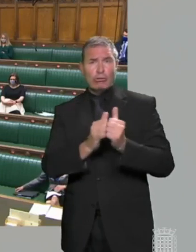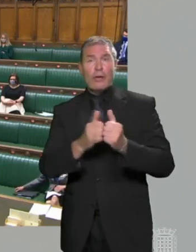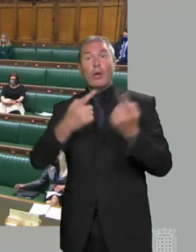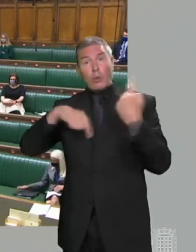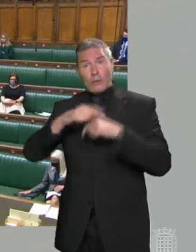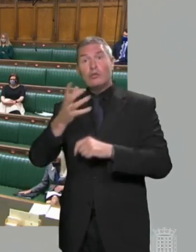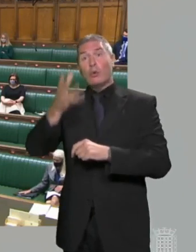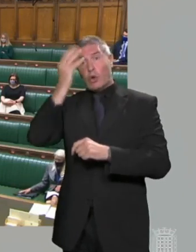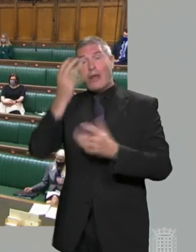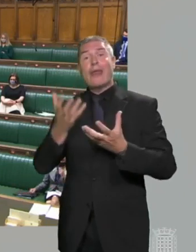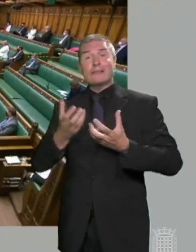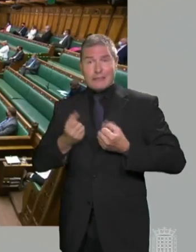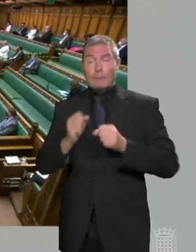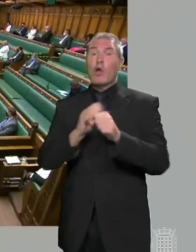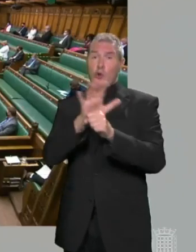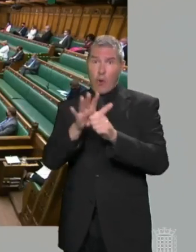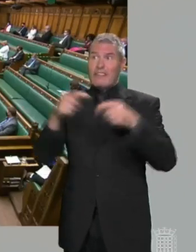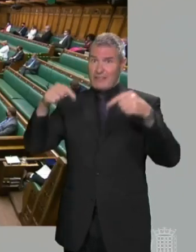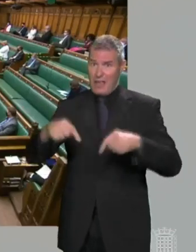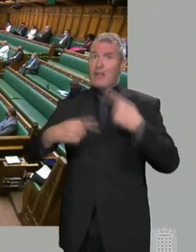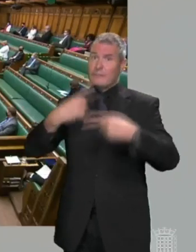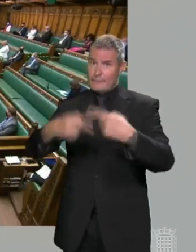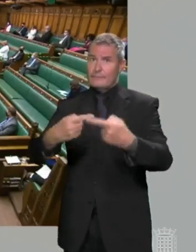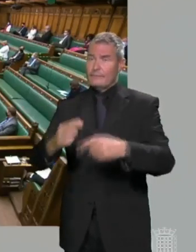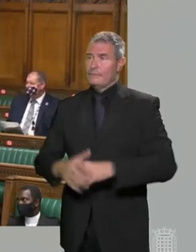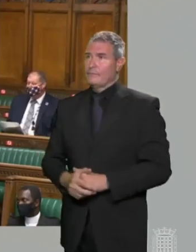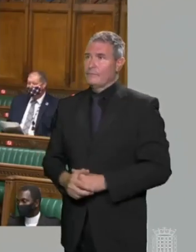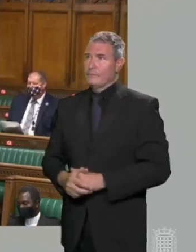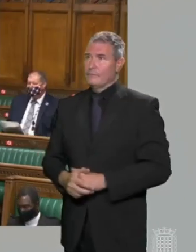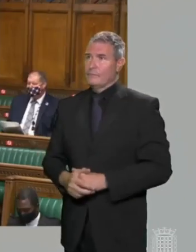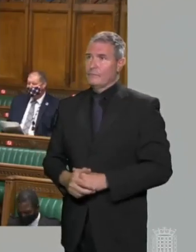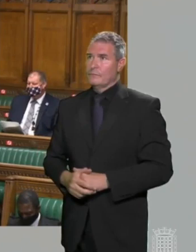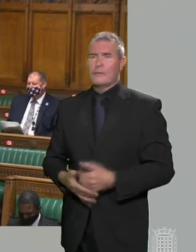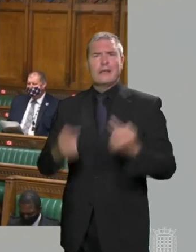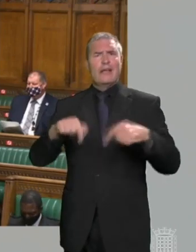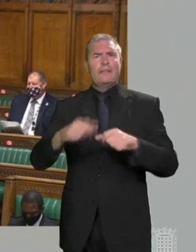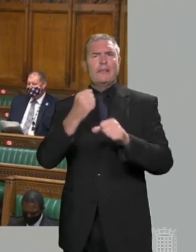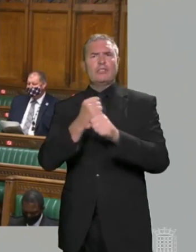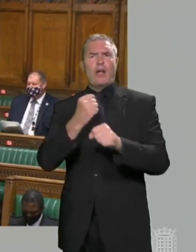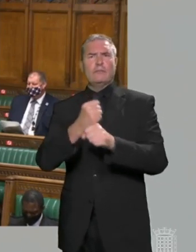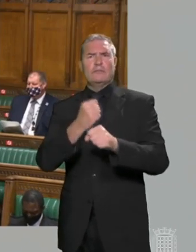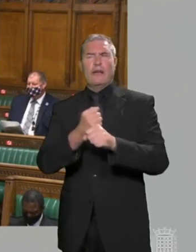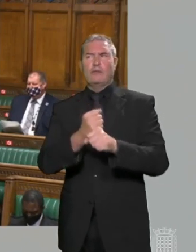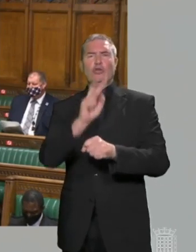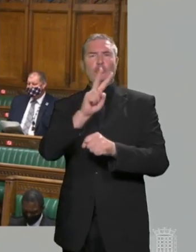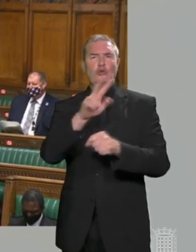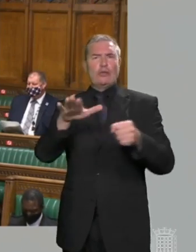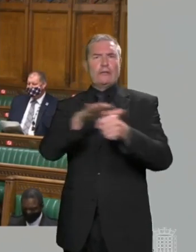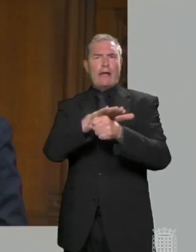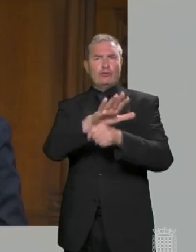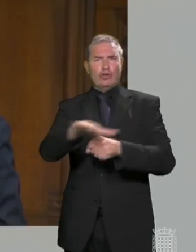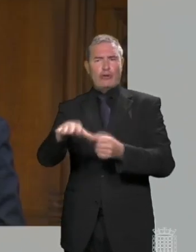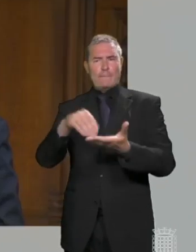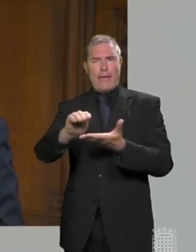learn to live with Covid. Mr Speaker. Thank you, Mr Speaker. This Government's two-child cap and its childcare proof-of-payment